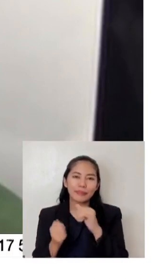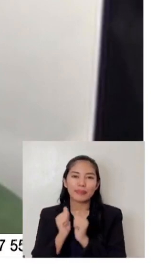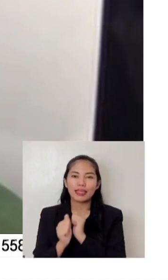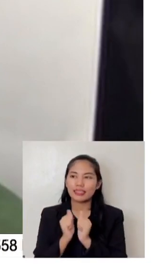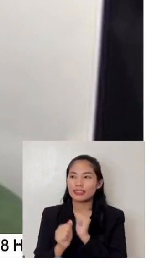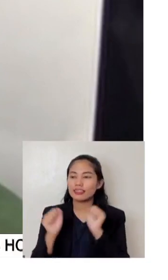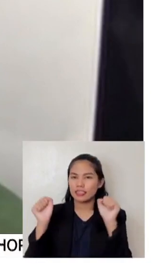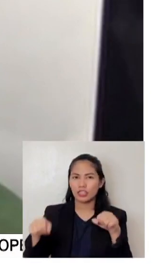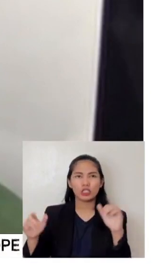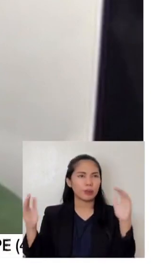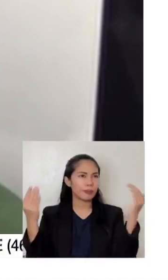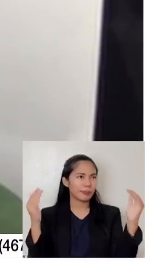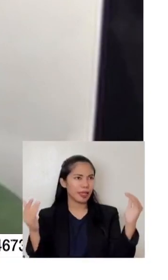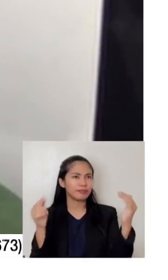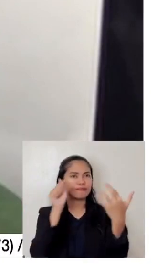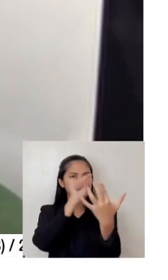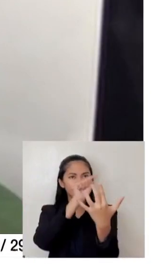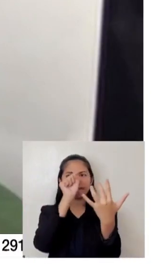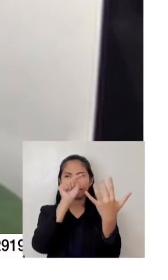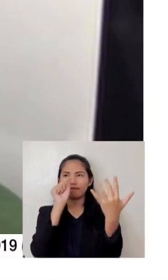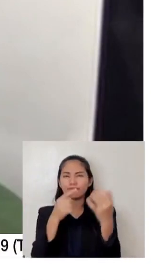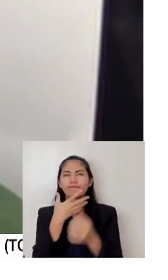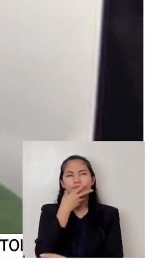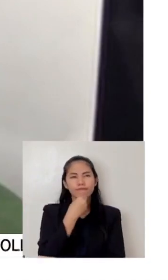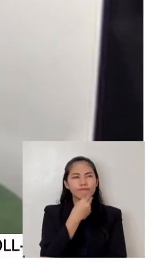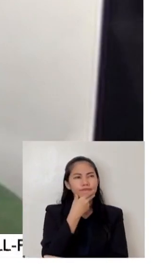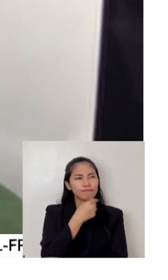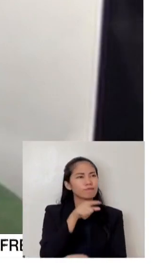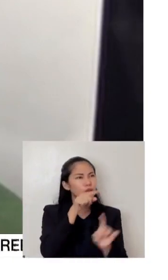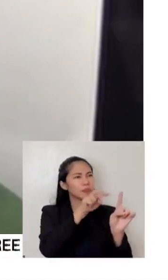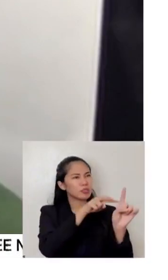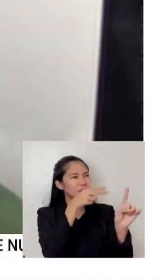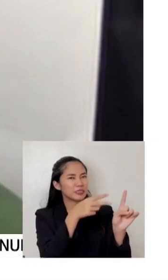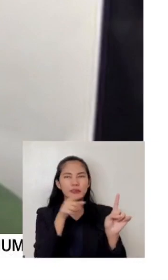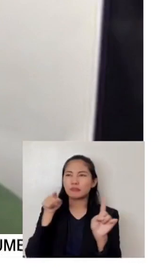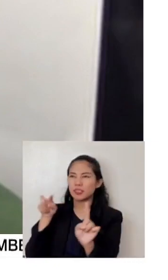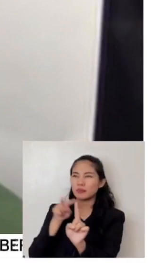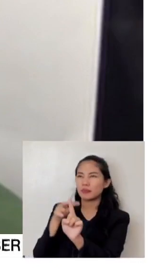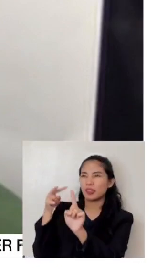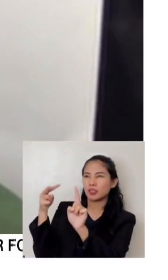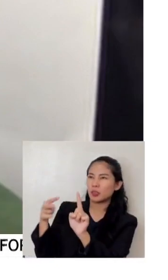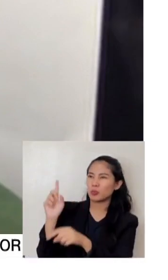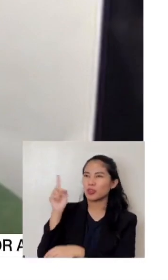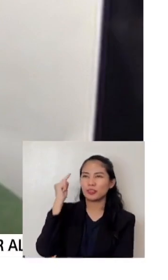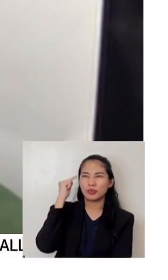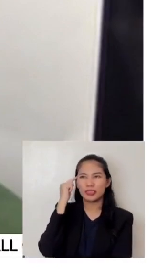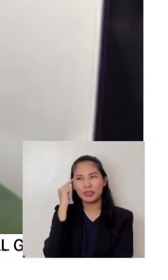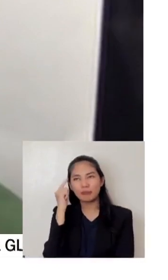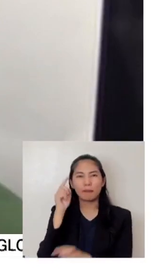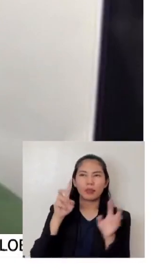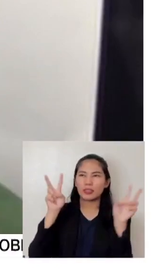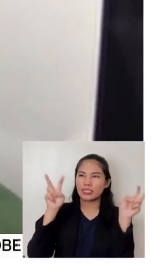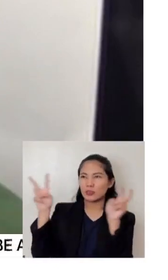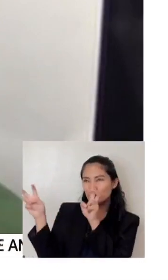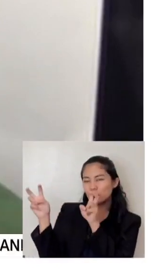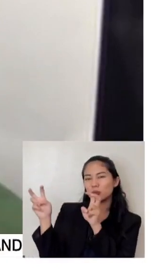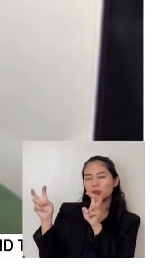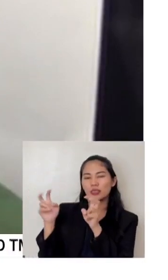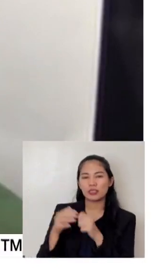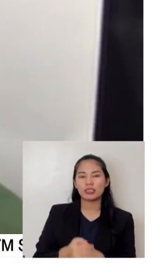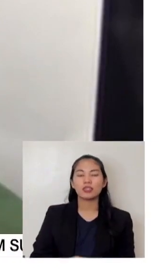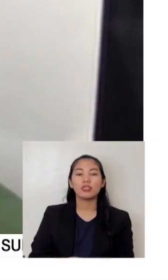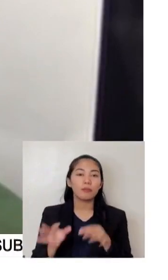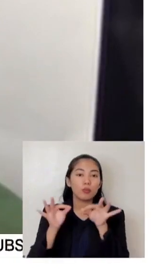ideas, thinking, perspectives, and what does one want to go forward. So forums, this kind